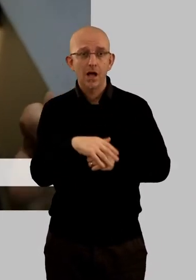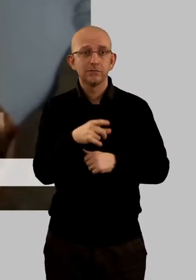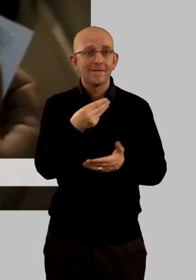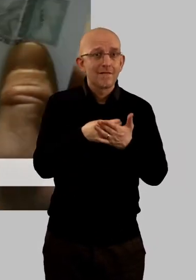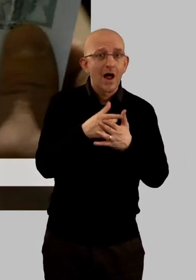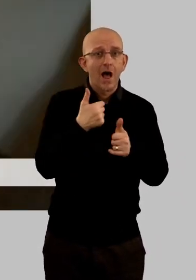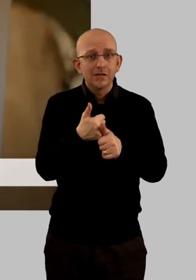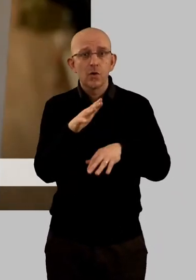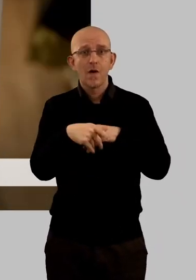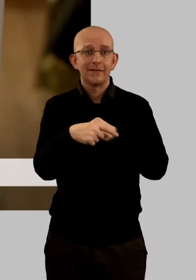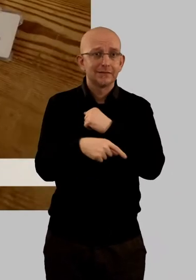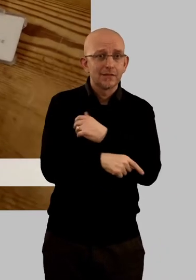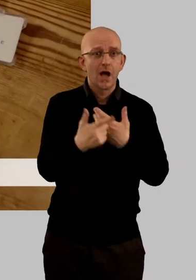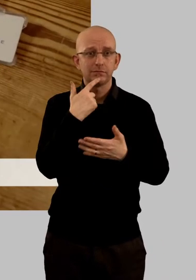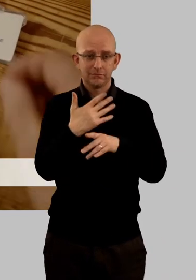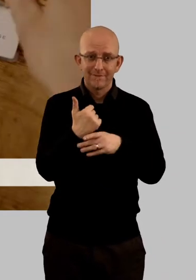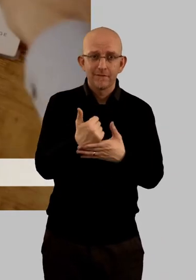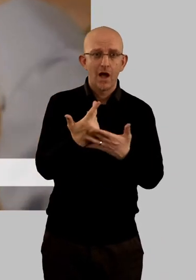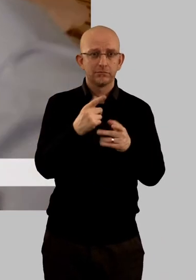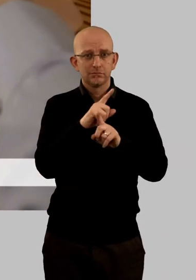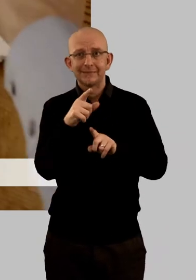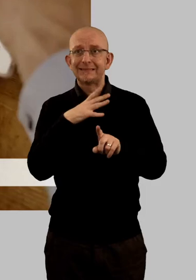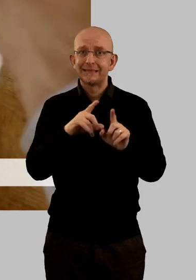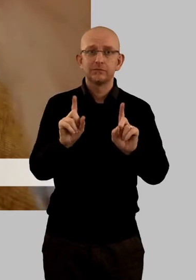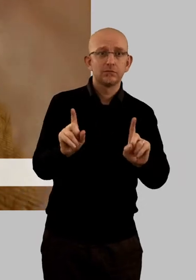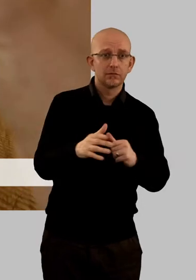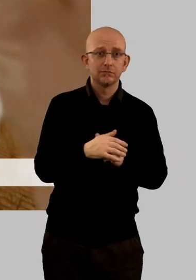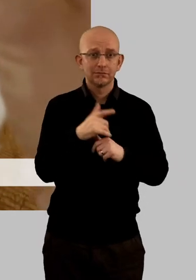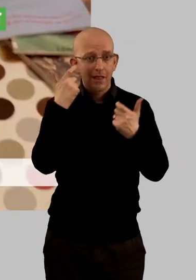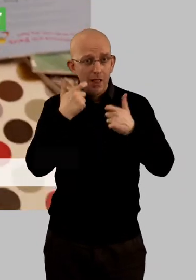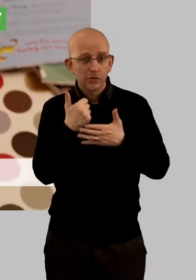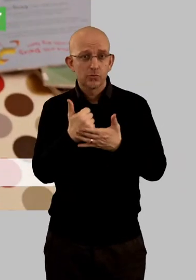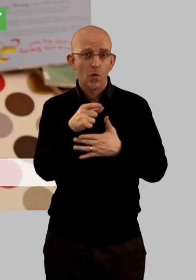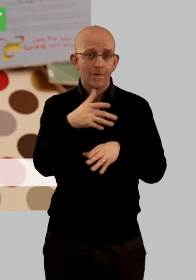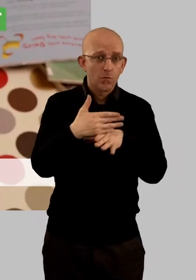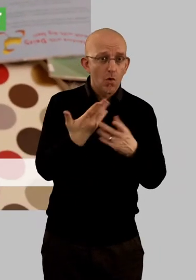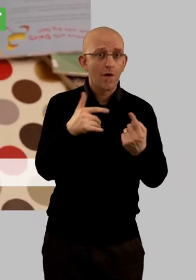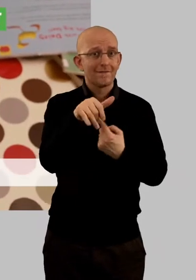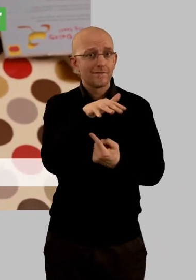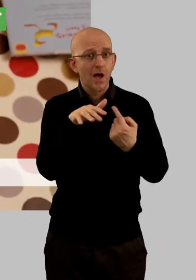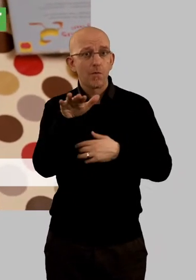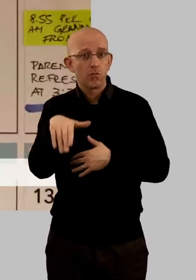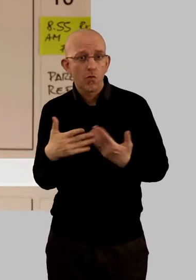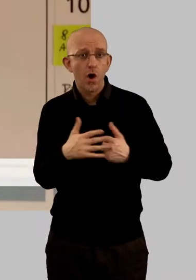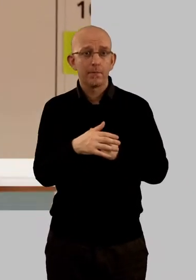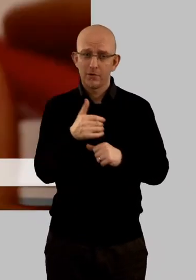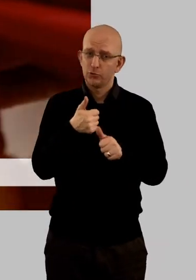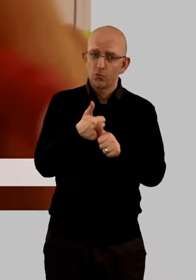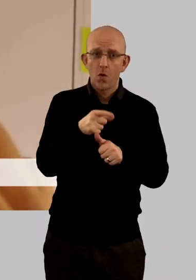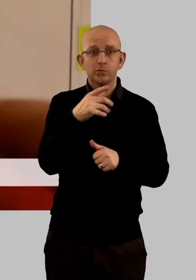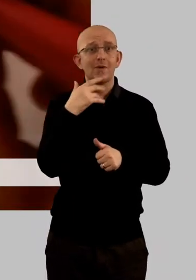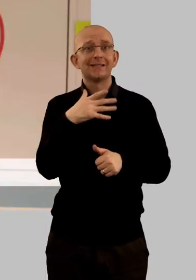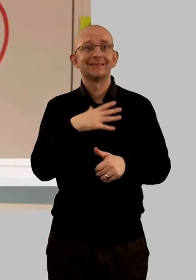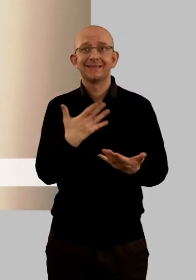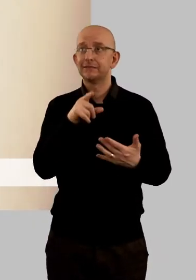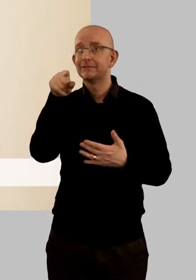financial assistance and debt advice in times of need, legal support for you at work and your family at home, support when you